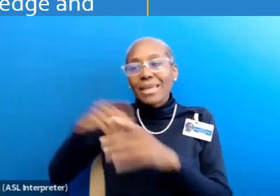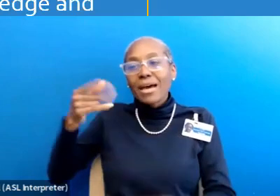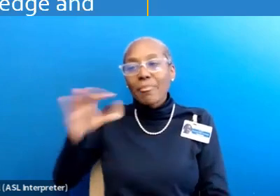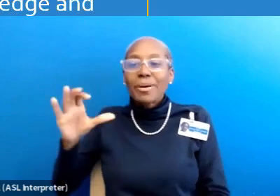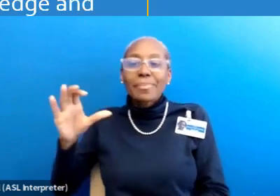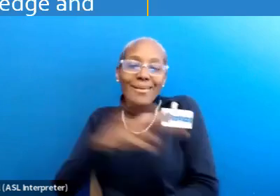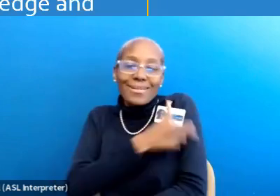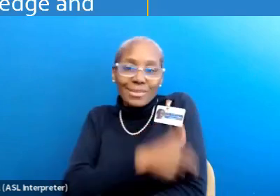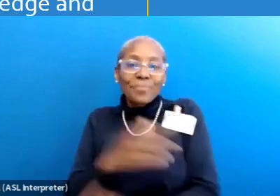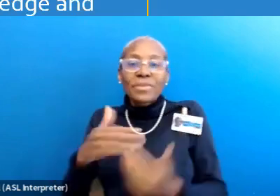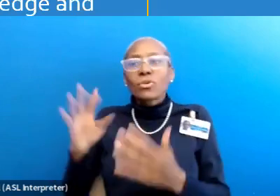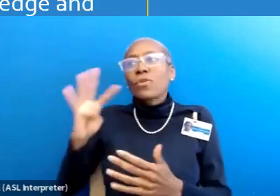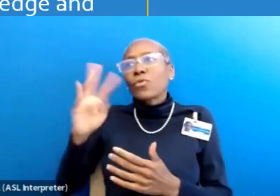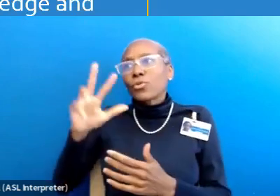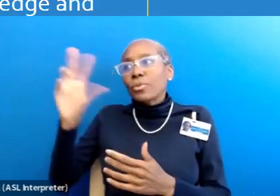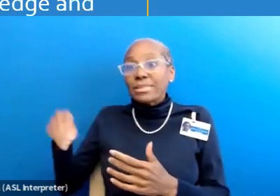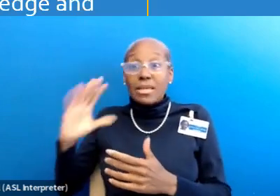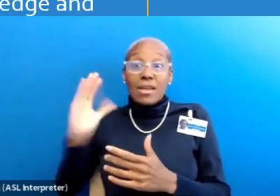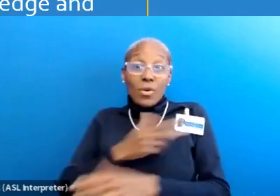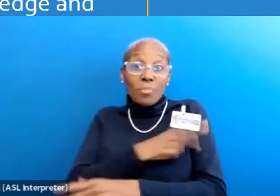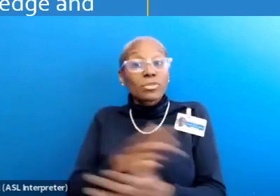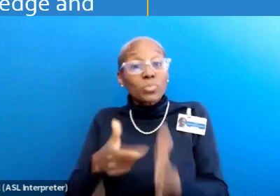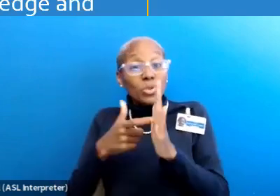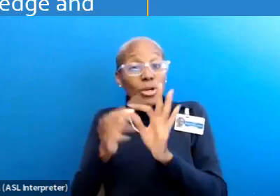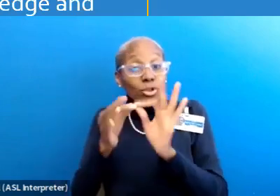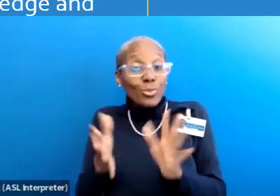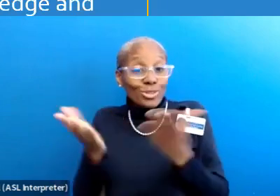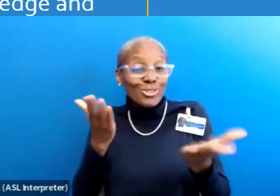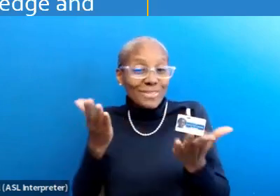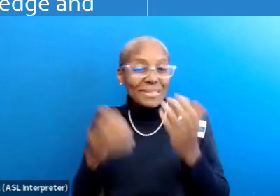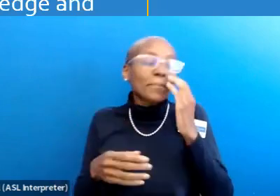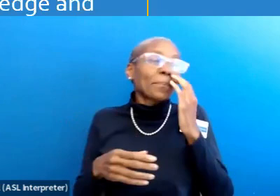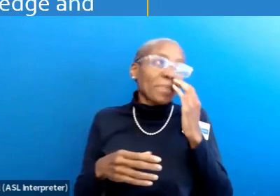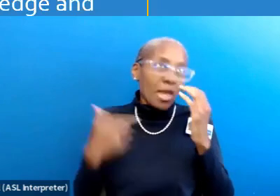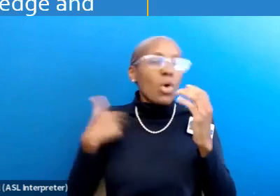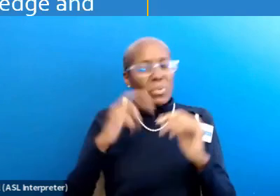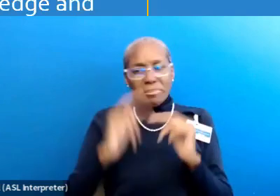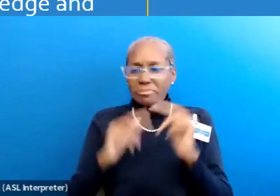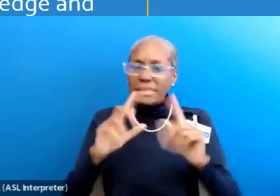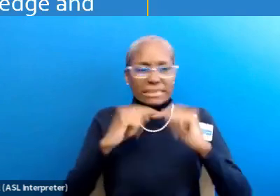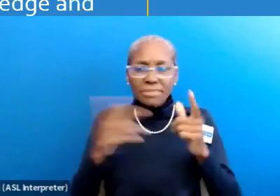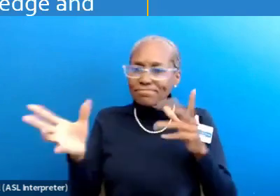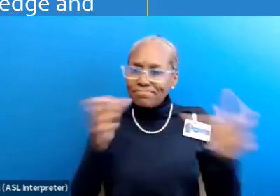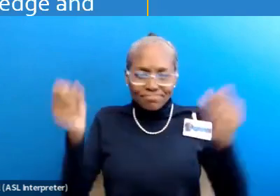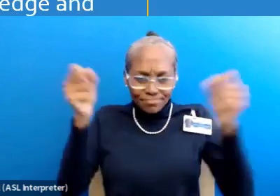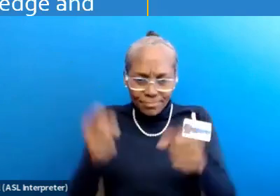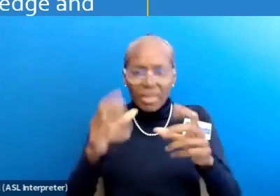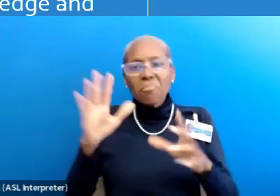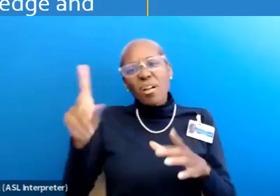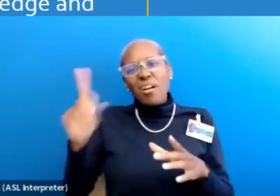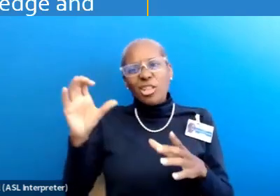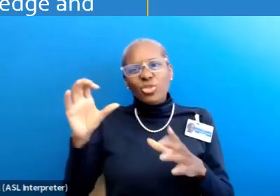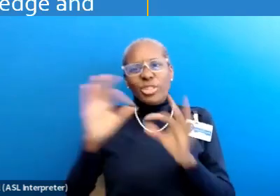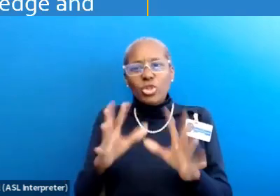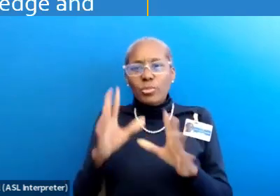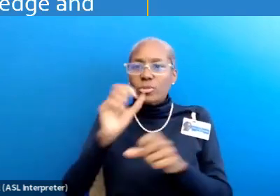mentioned the introduction, 43% of our patients required interpreter services. And we built up a team of about 100 interpreters working around